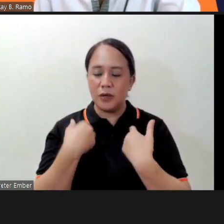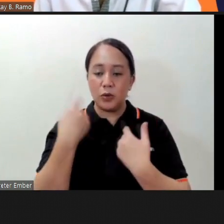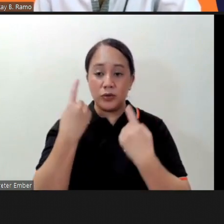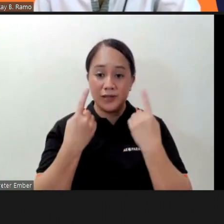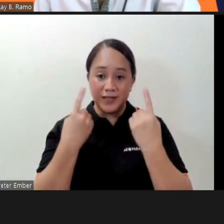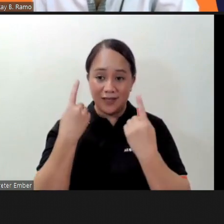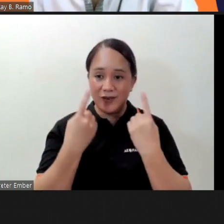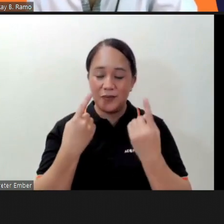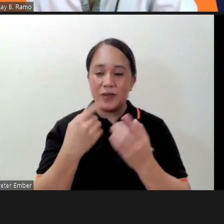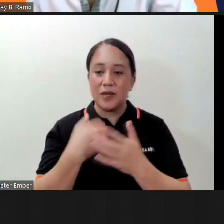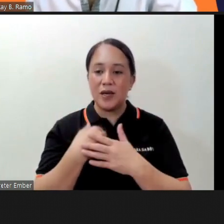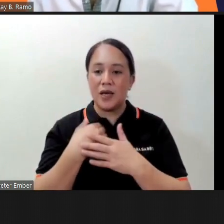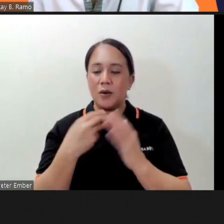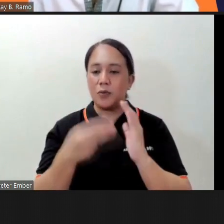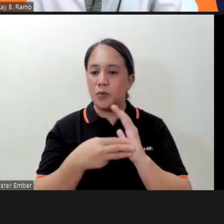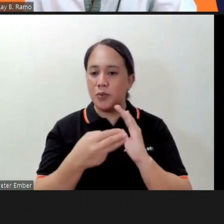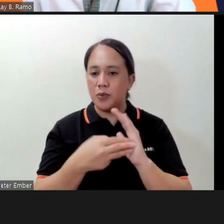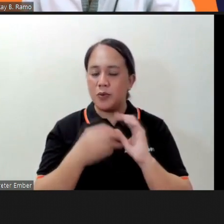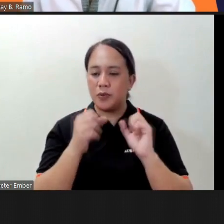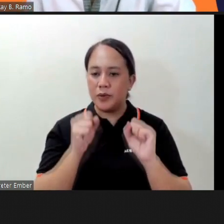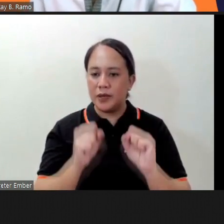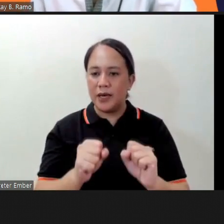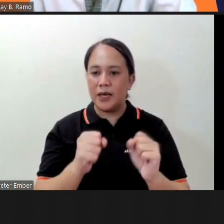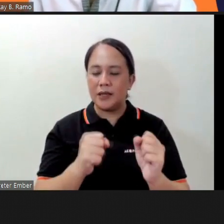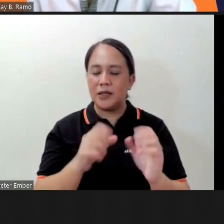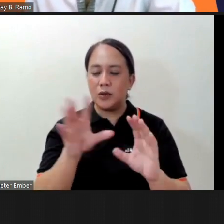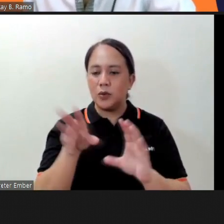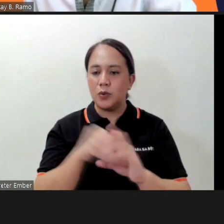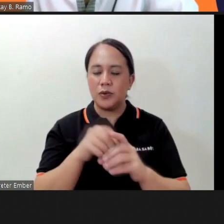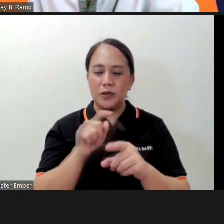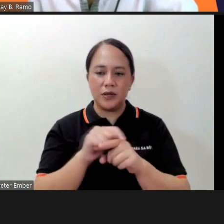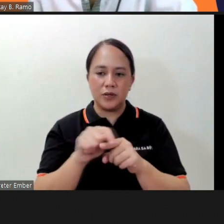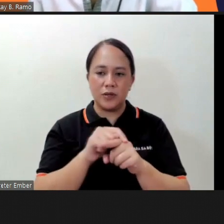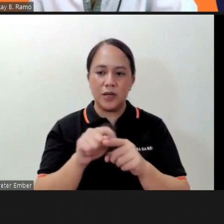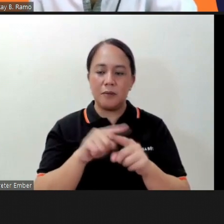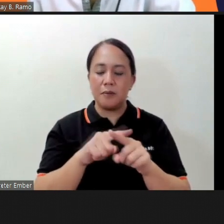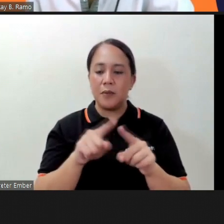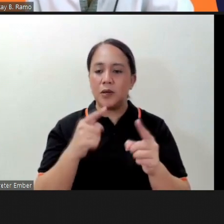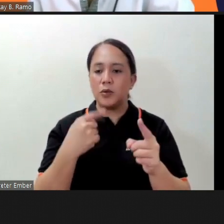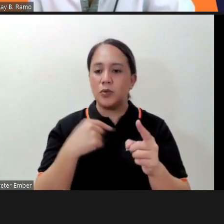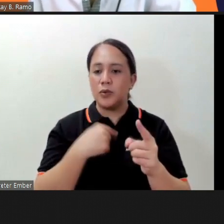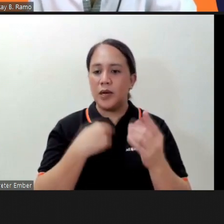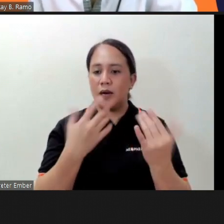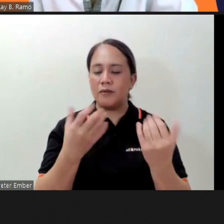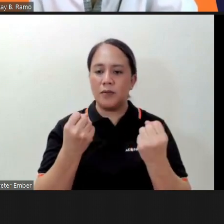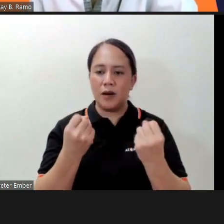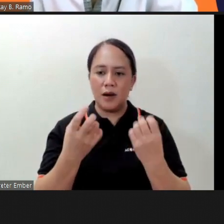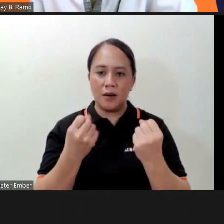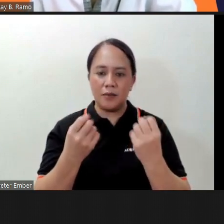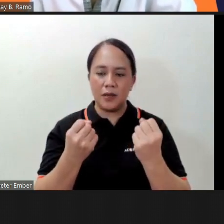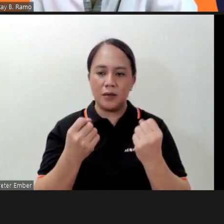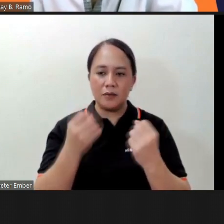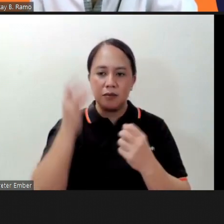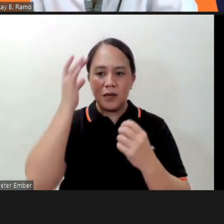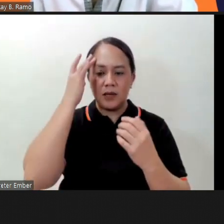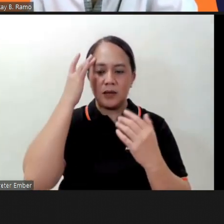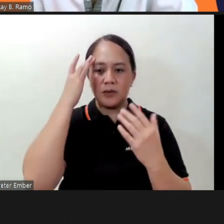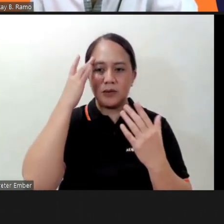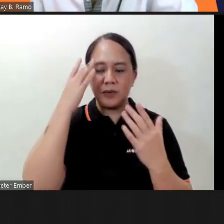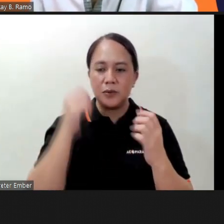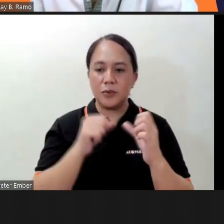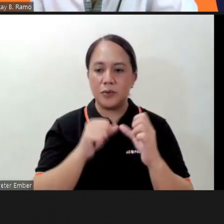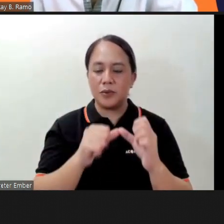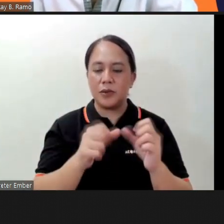doing a module that we can include in our training but we do have a lot of mindfulness on the go